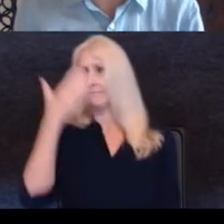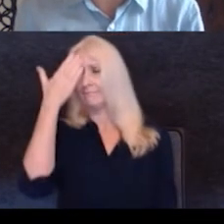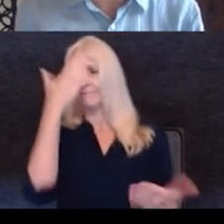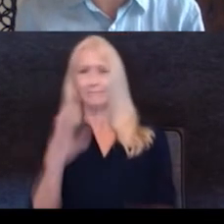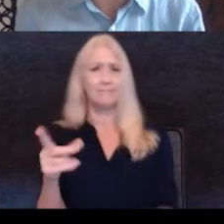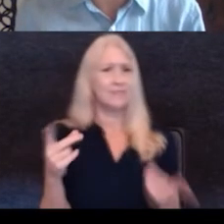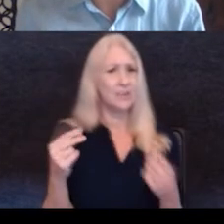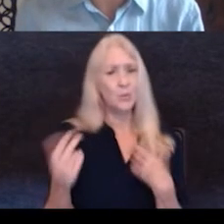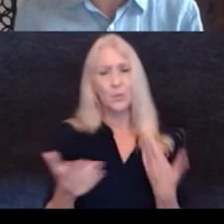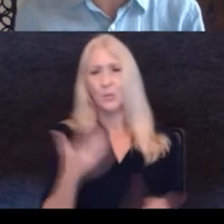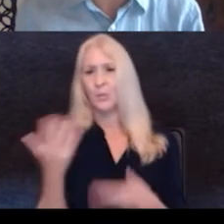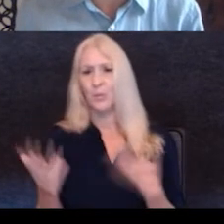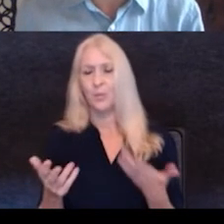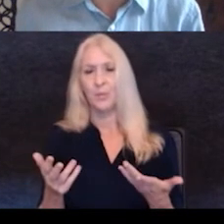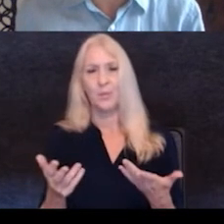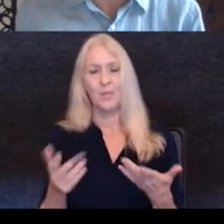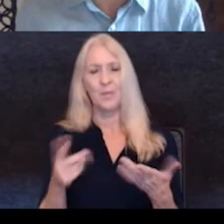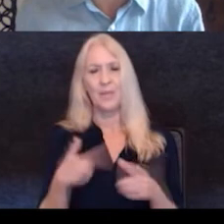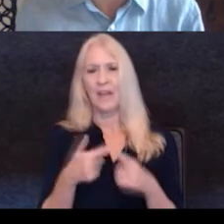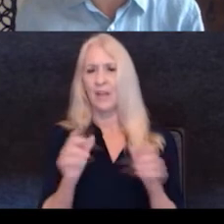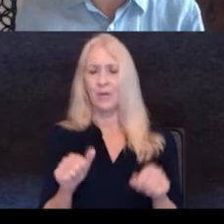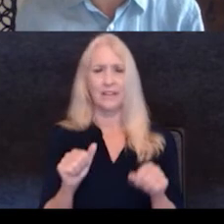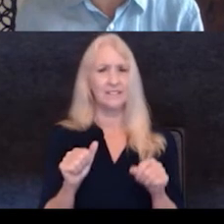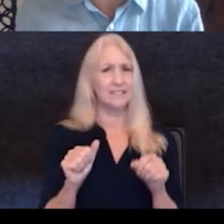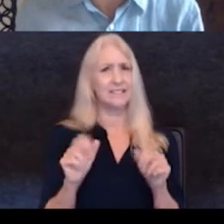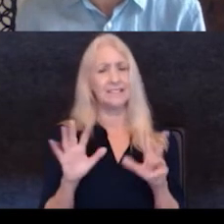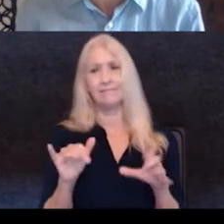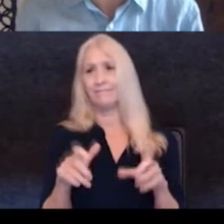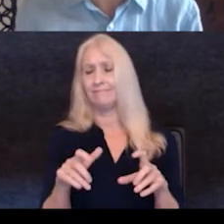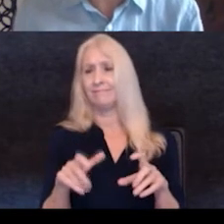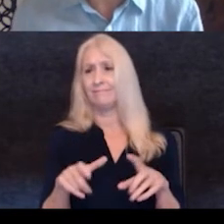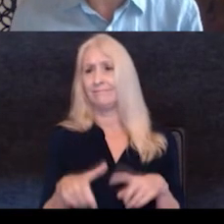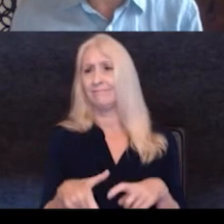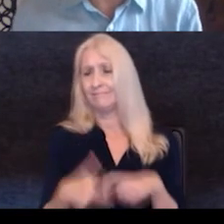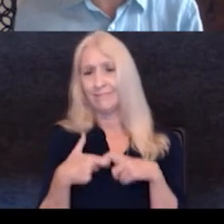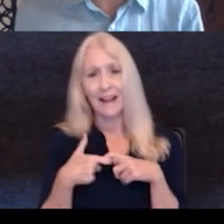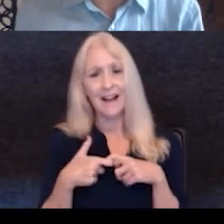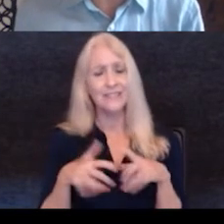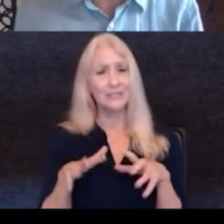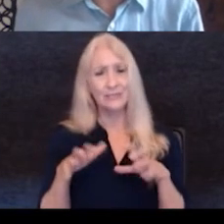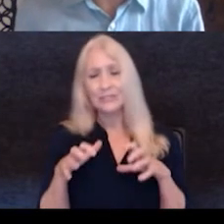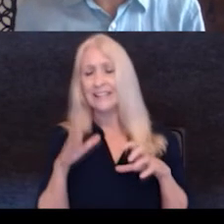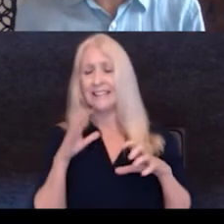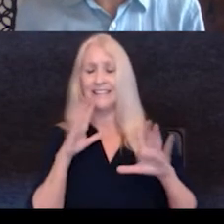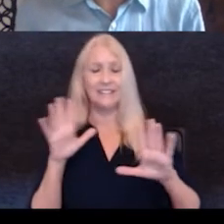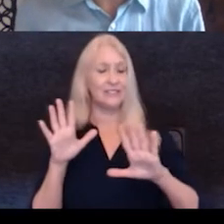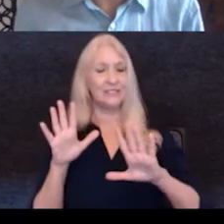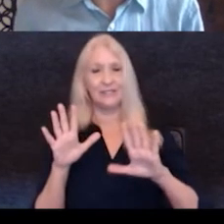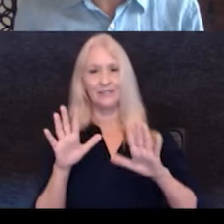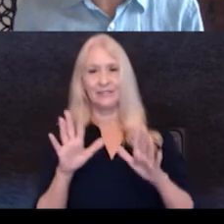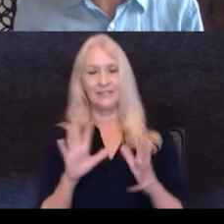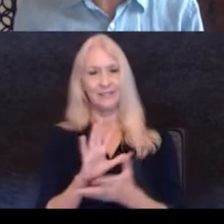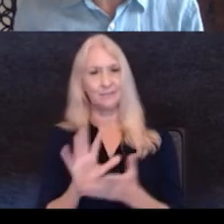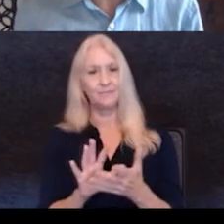a, a way of, um, freezing up or, or, or spiraling. So, um, and, and